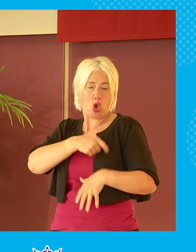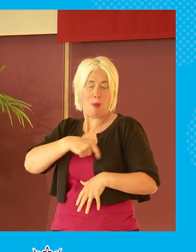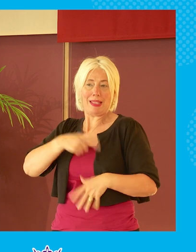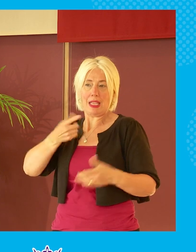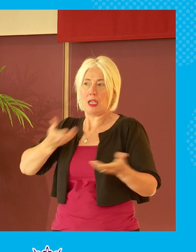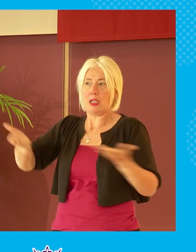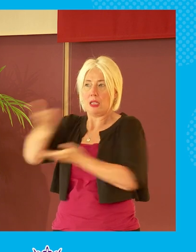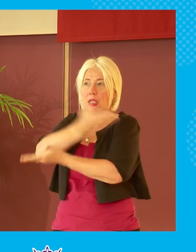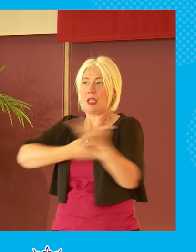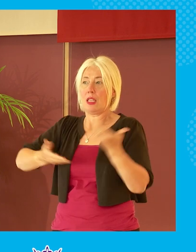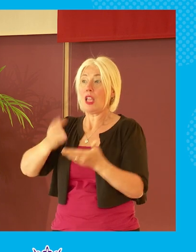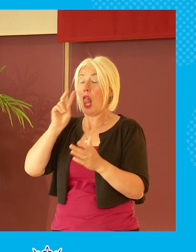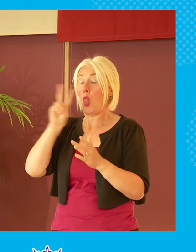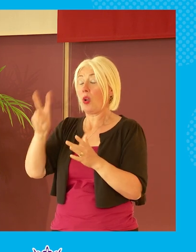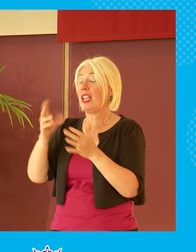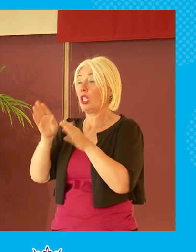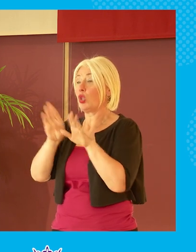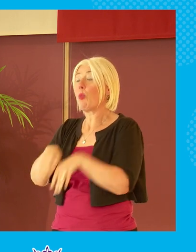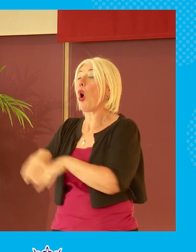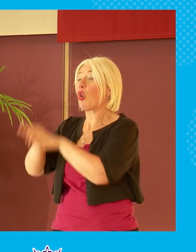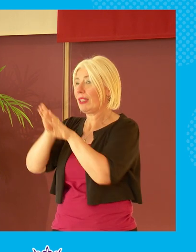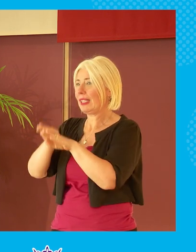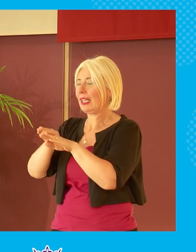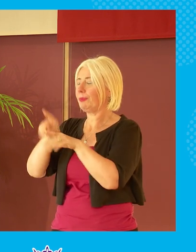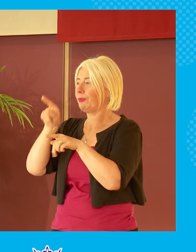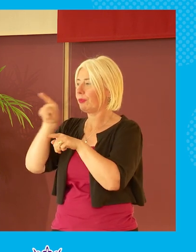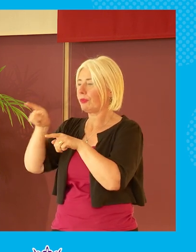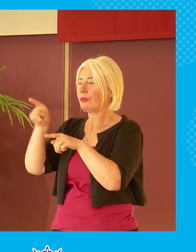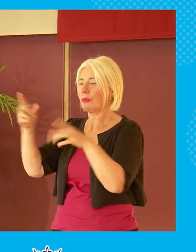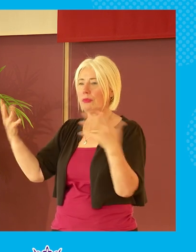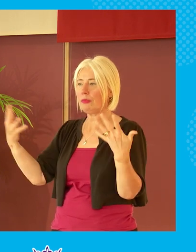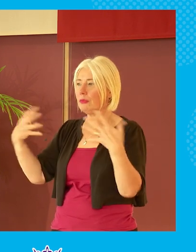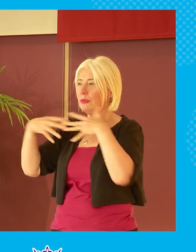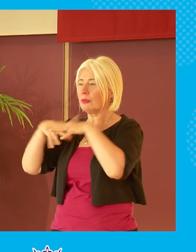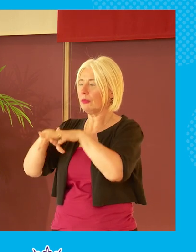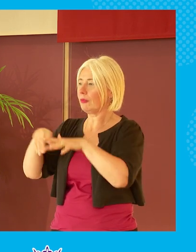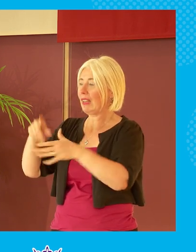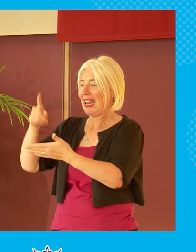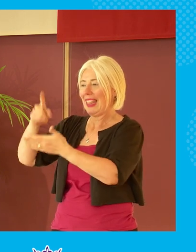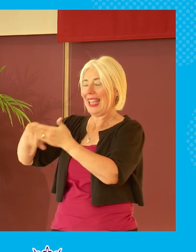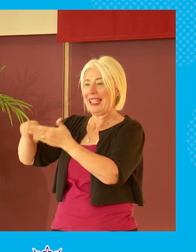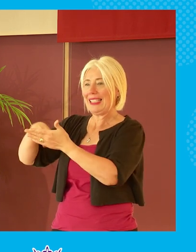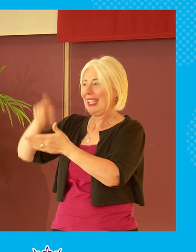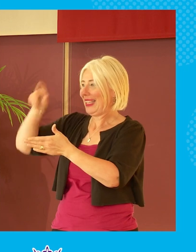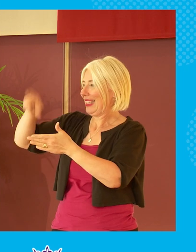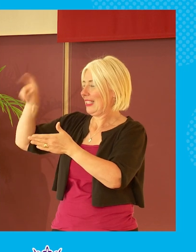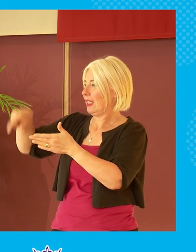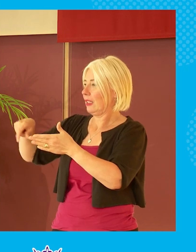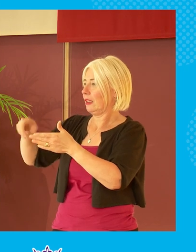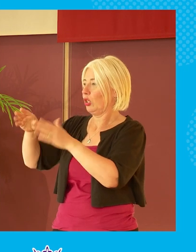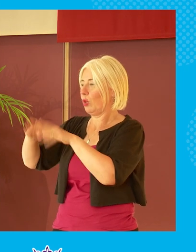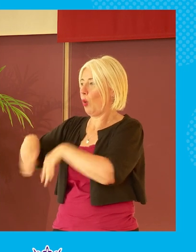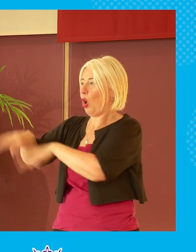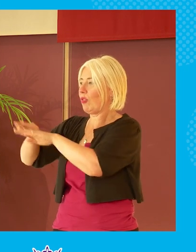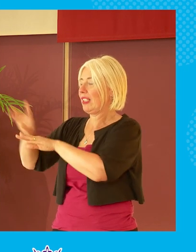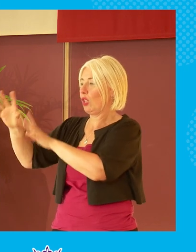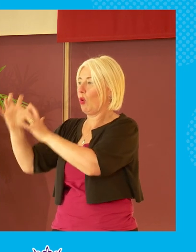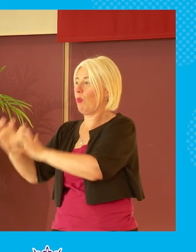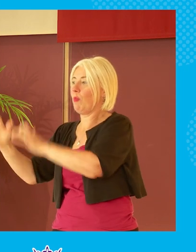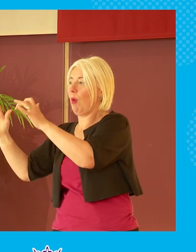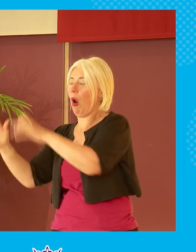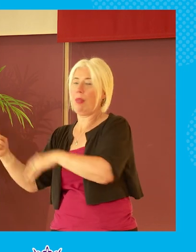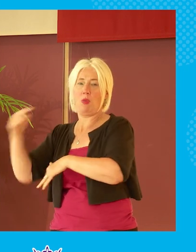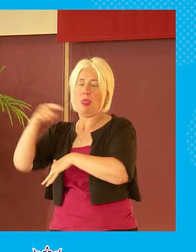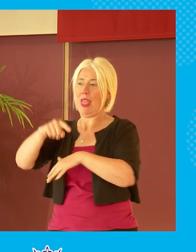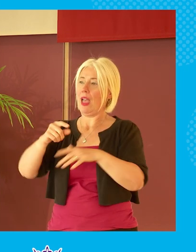deliberative democracy and how you dovetail that with an elected democracy so you give parliament its place alongside um that sort of